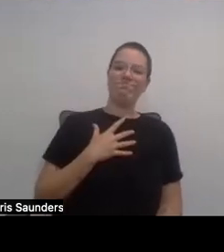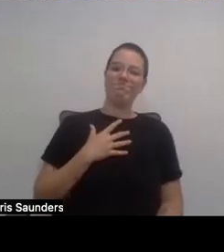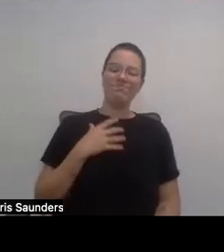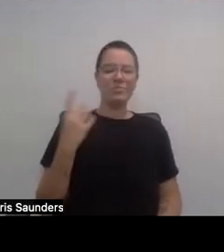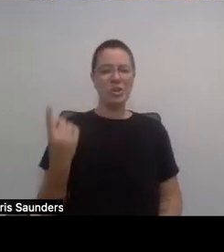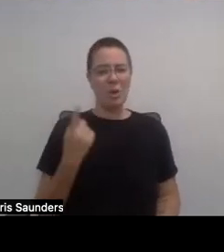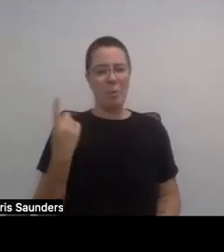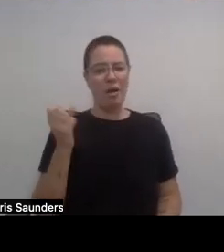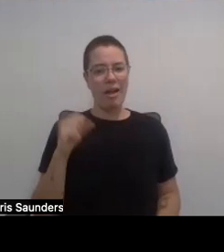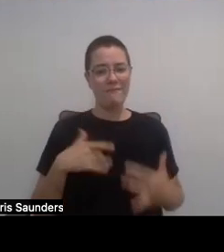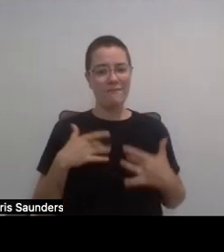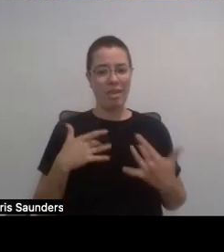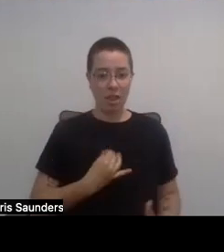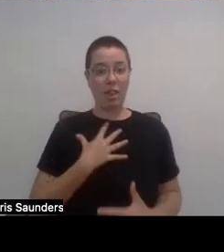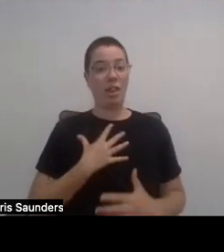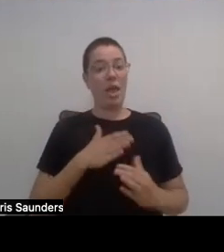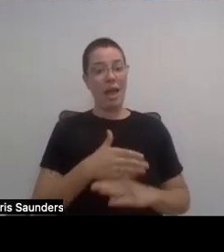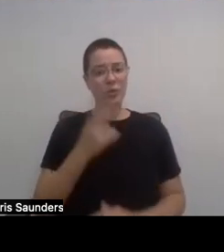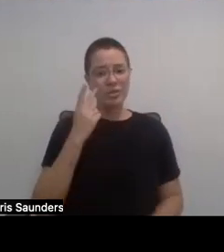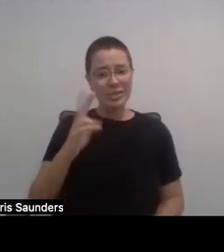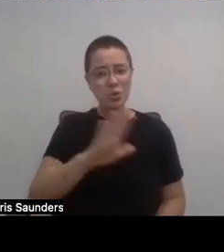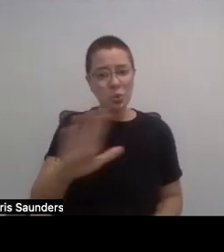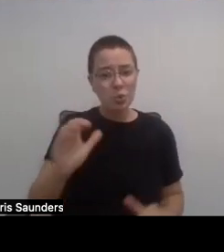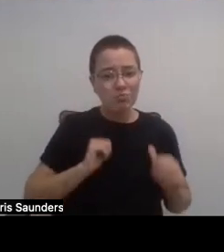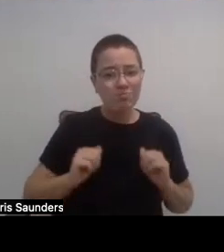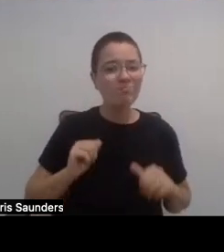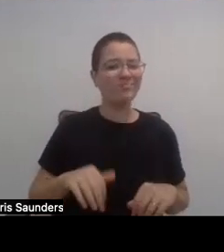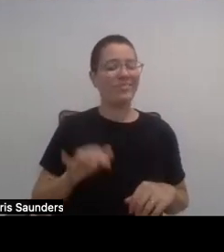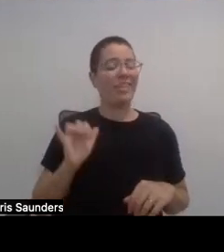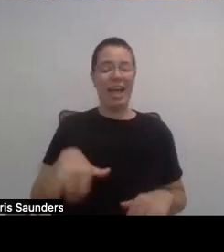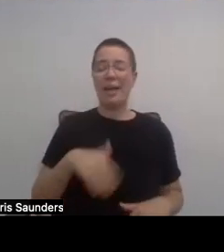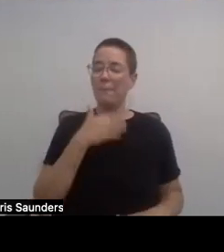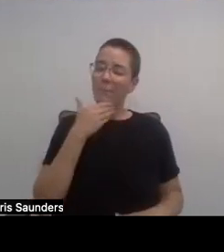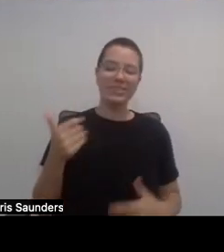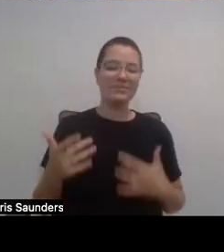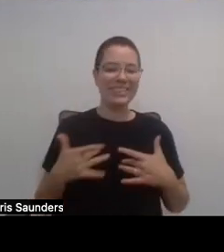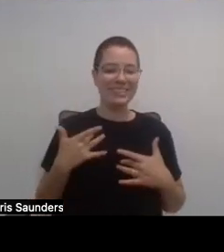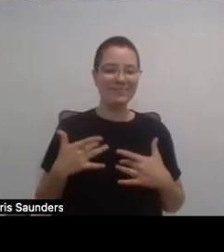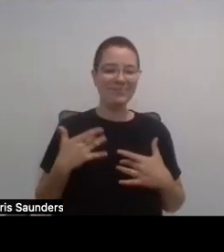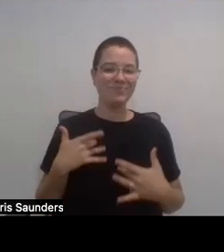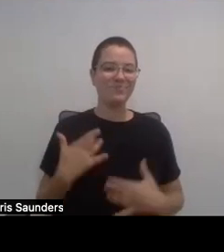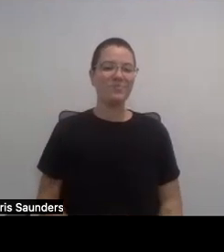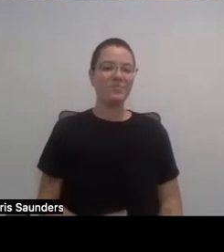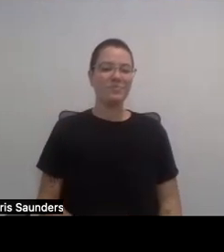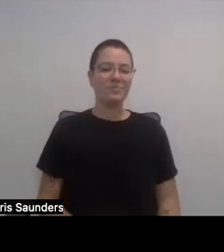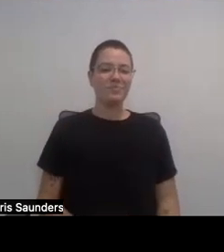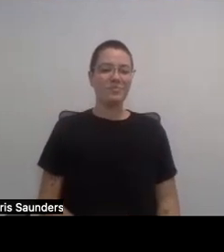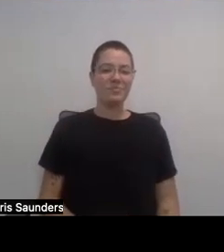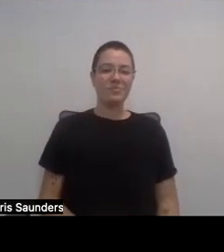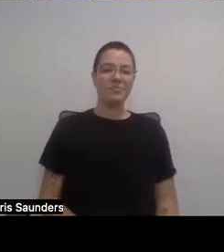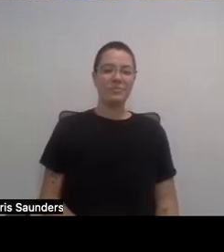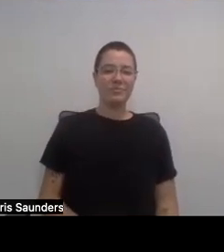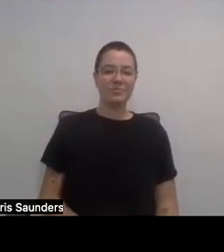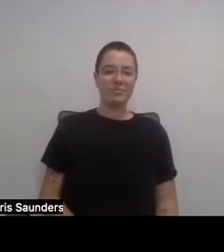like, I don't think there's any other better feeling than that. So our next question, that was kind of like a